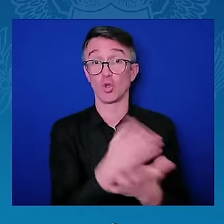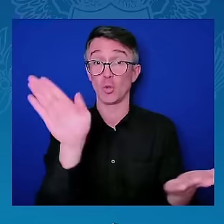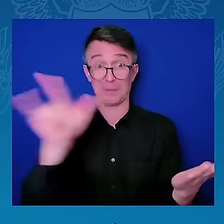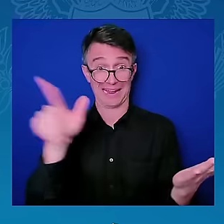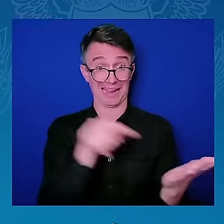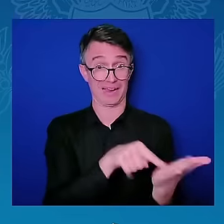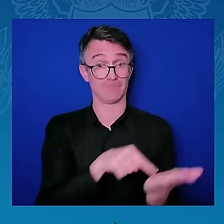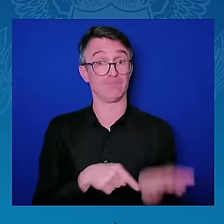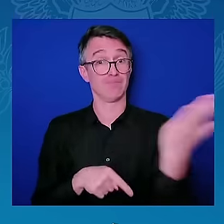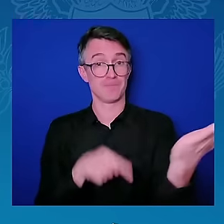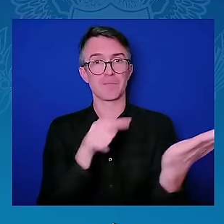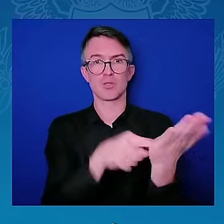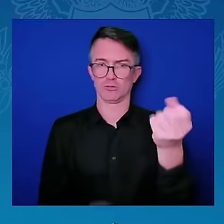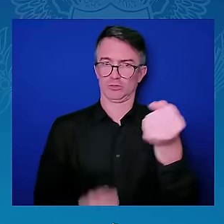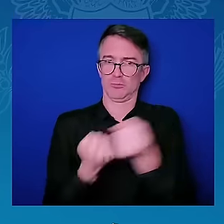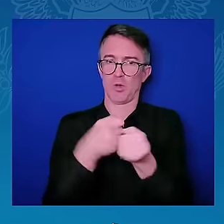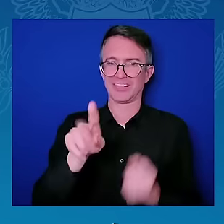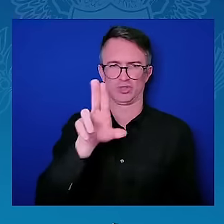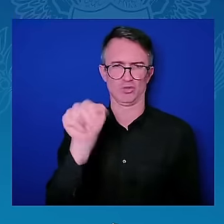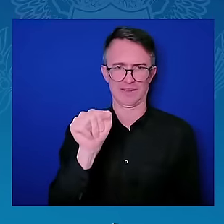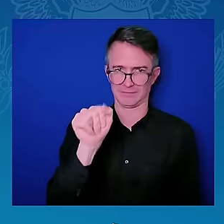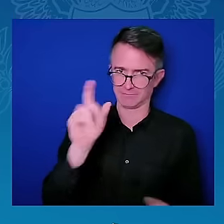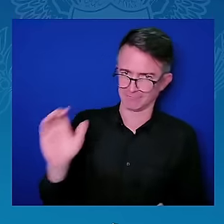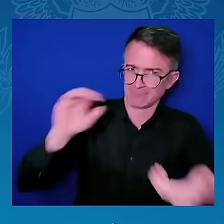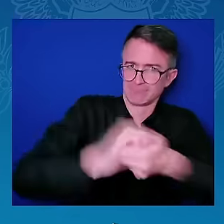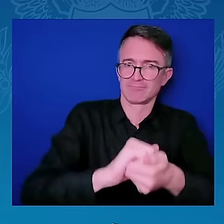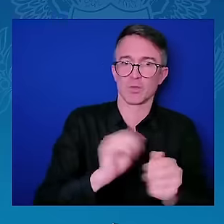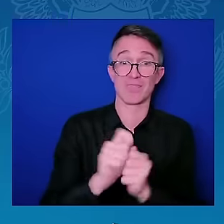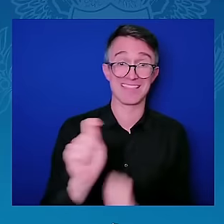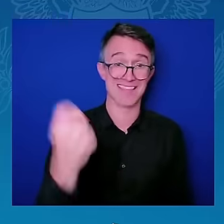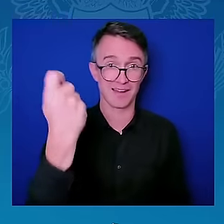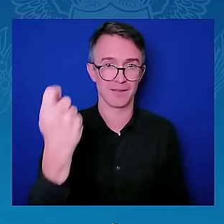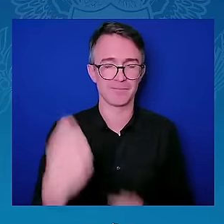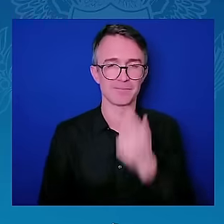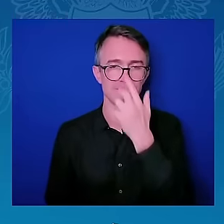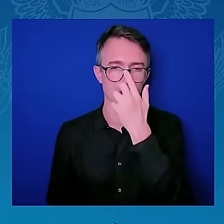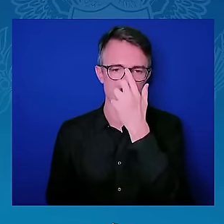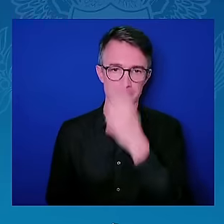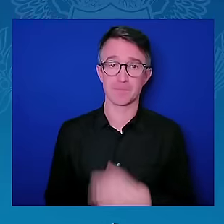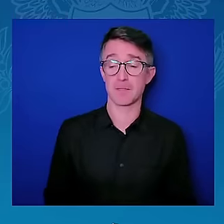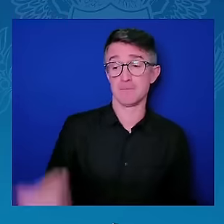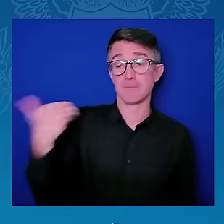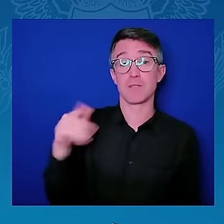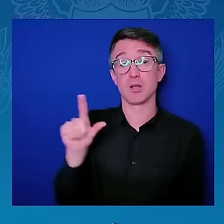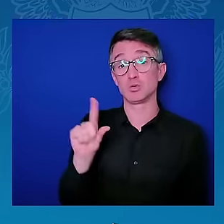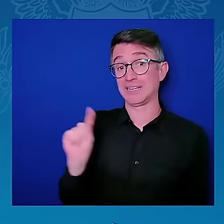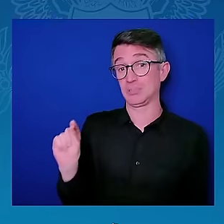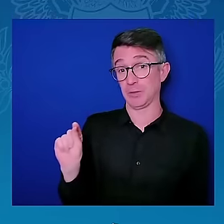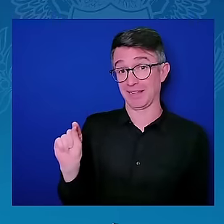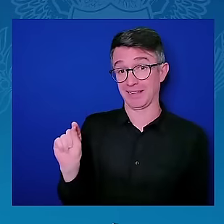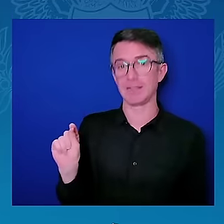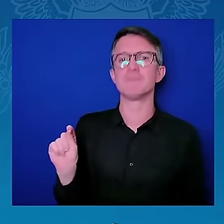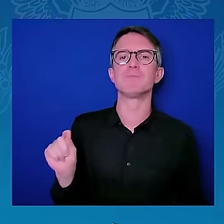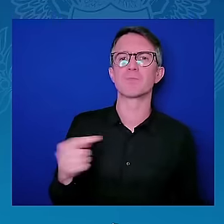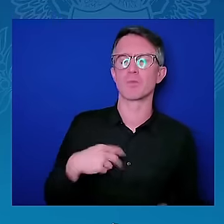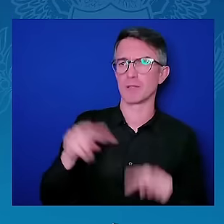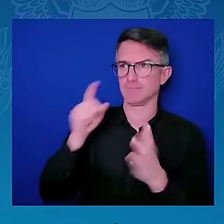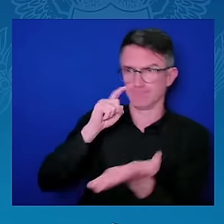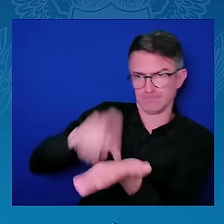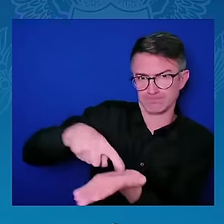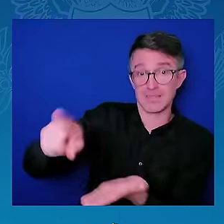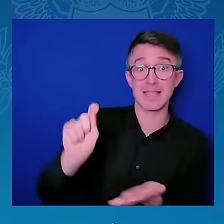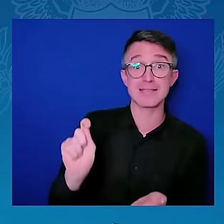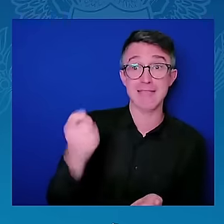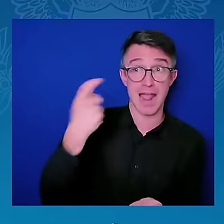launched a U.S.-Kenya trade working group to exchange ideas and seek common ground on trade priorities. And we continue to